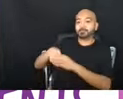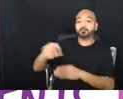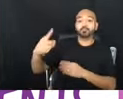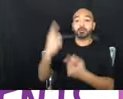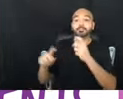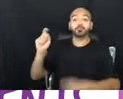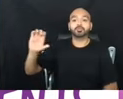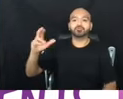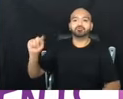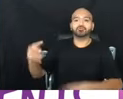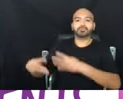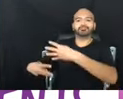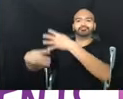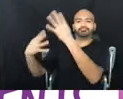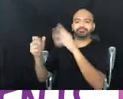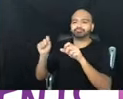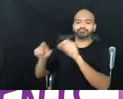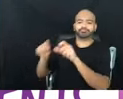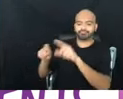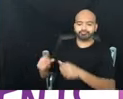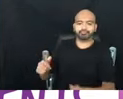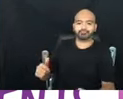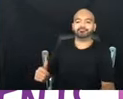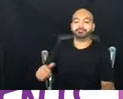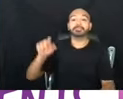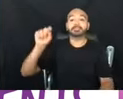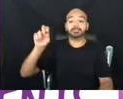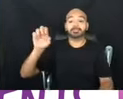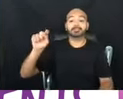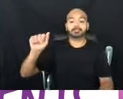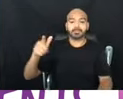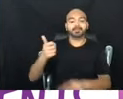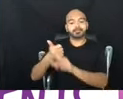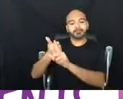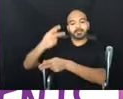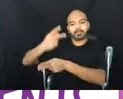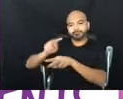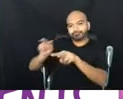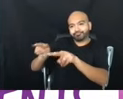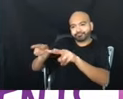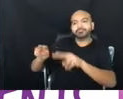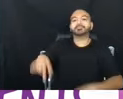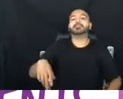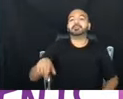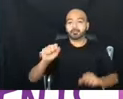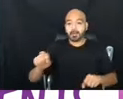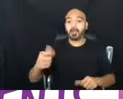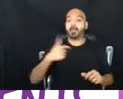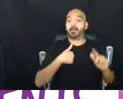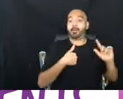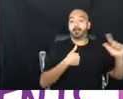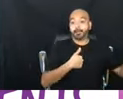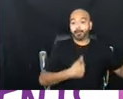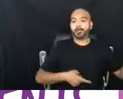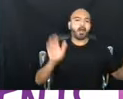chat all the way through. Tynetta is keeping track and will, um, allow for me to, you know,